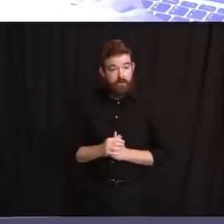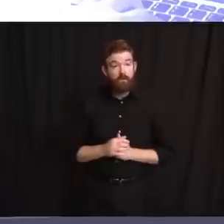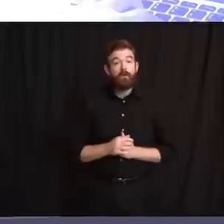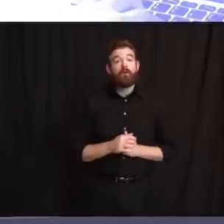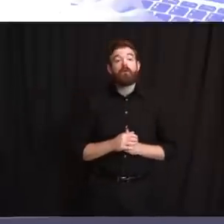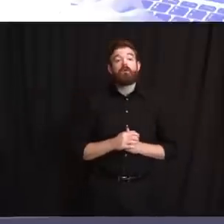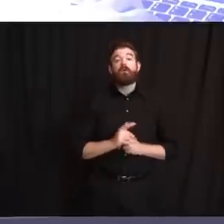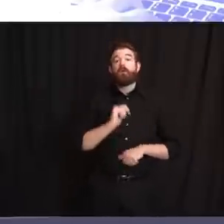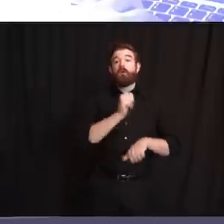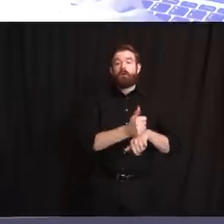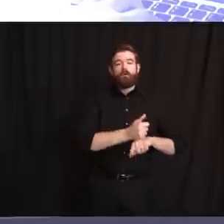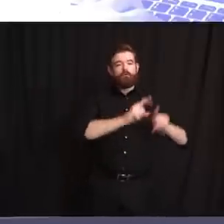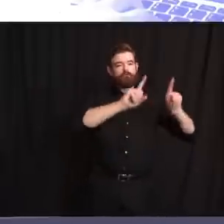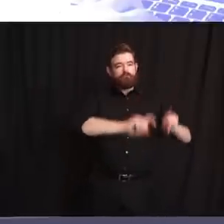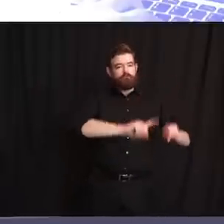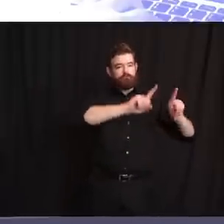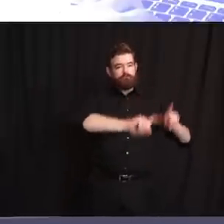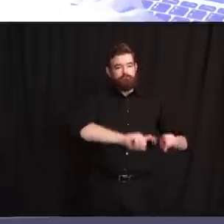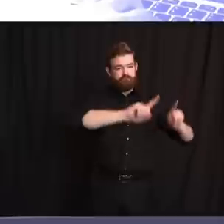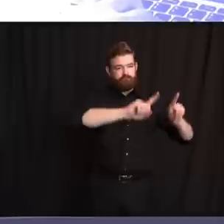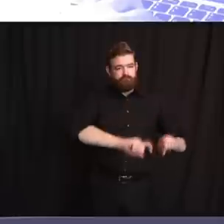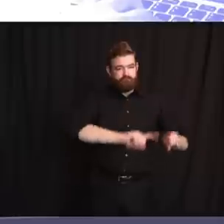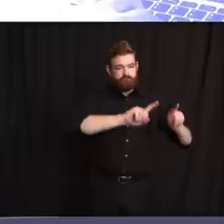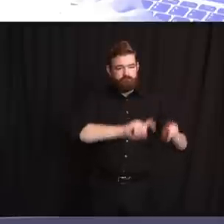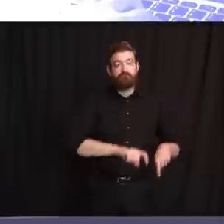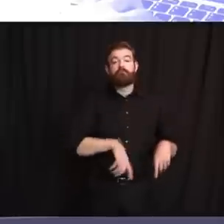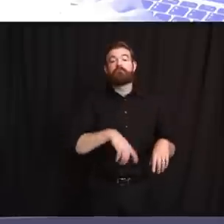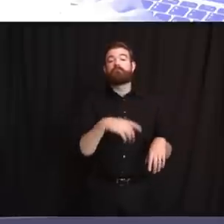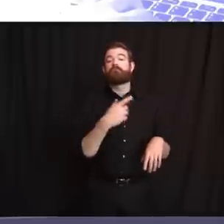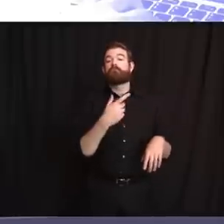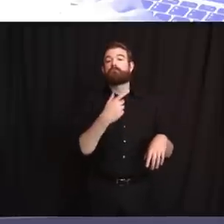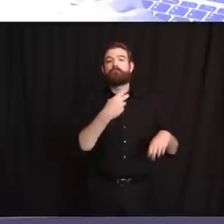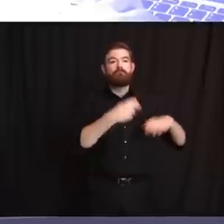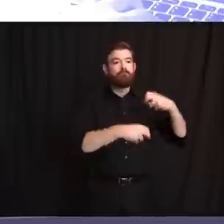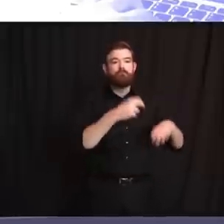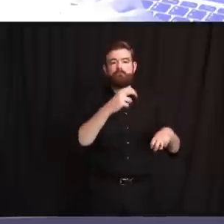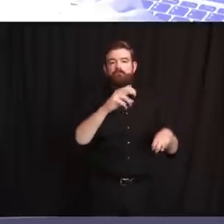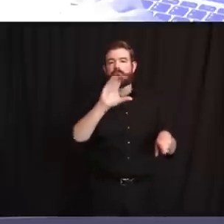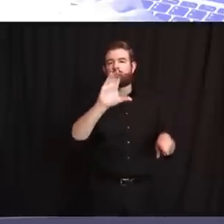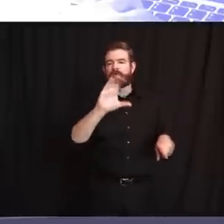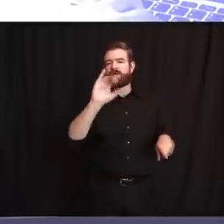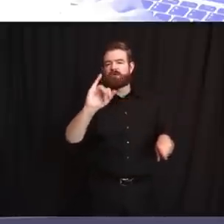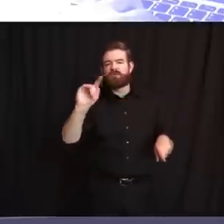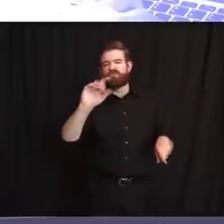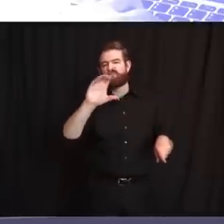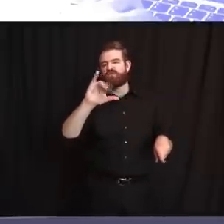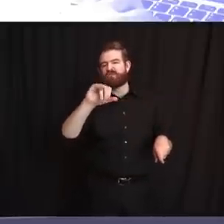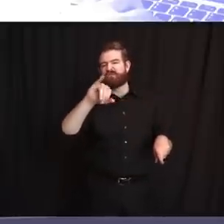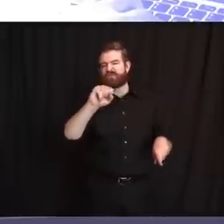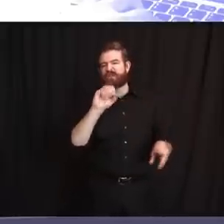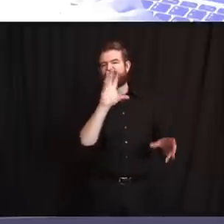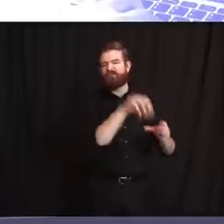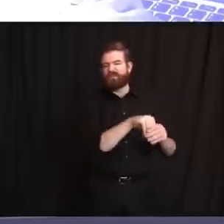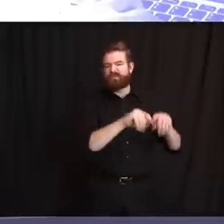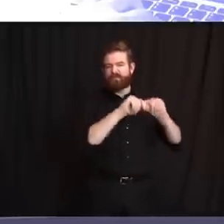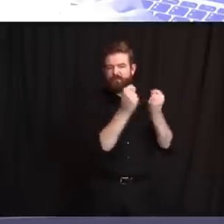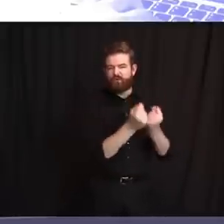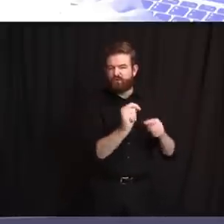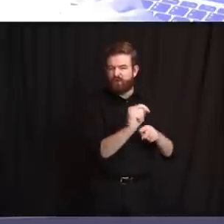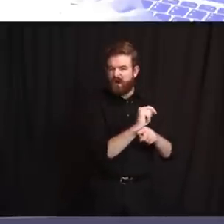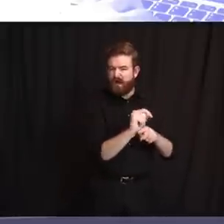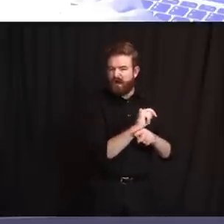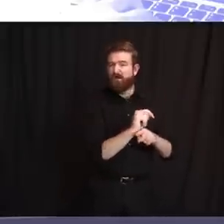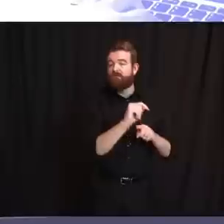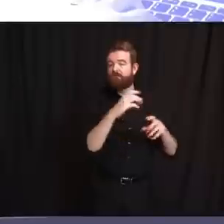Crisis Intervention Team, or CIT, training across New Jersey. CIT is an intensive and collaborative